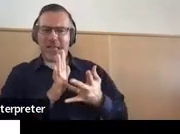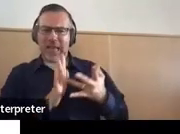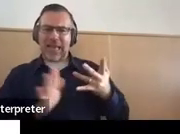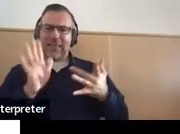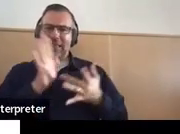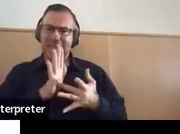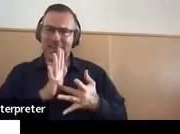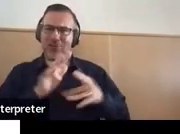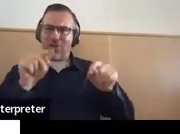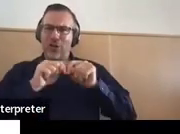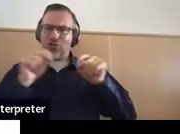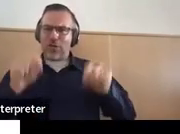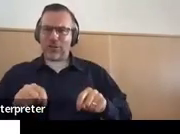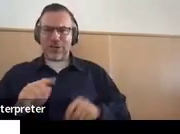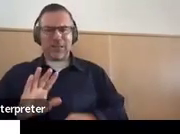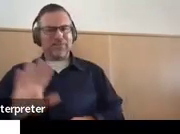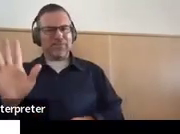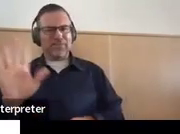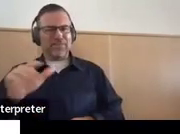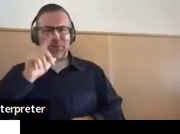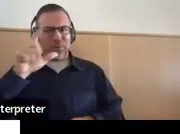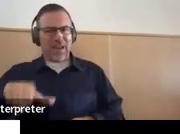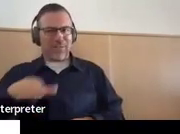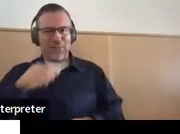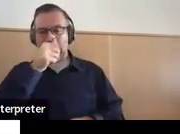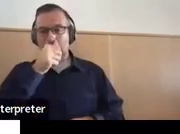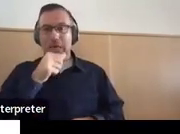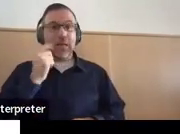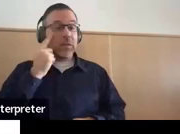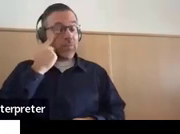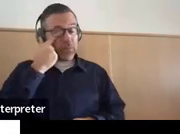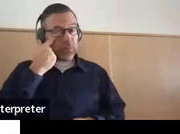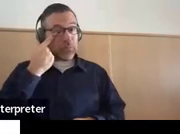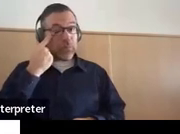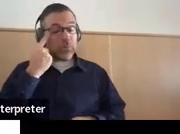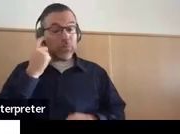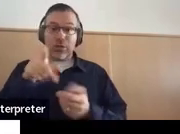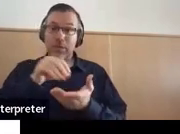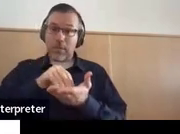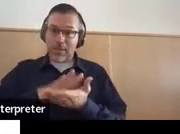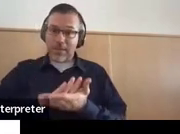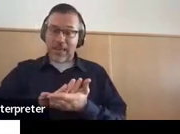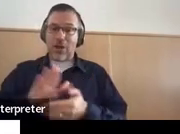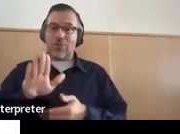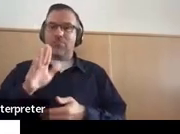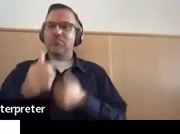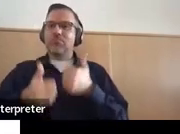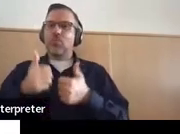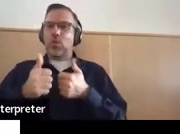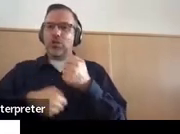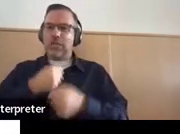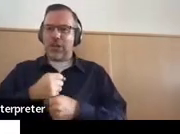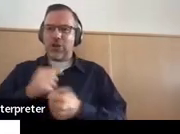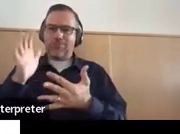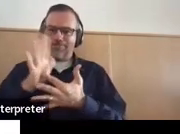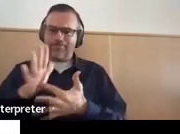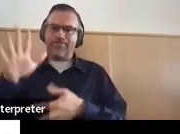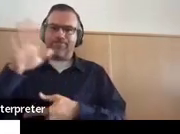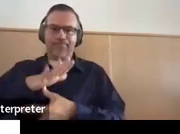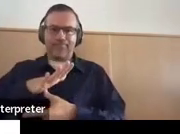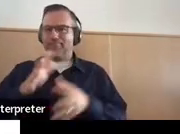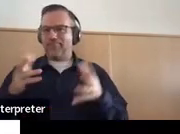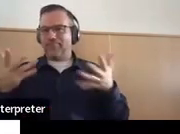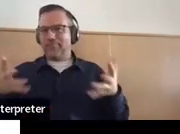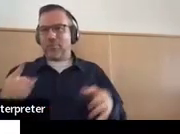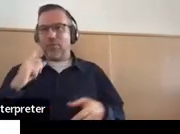enough. So just put the years on that you have responsibility for, for example, for that transition plan.